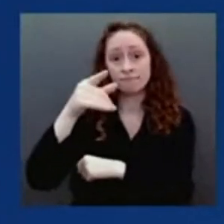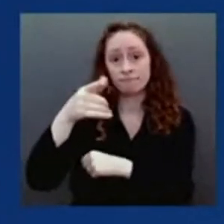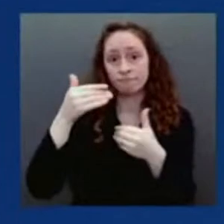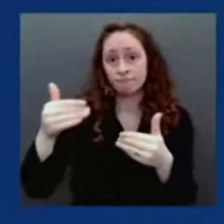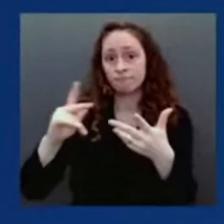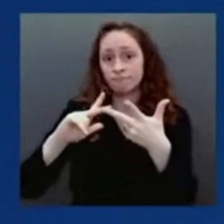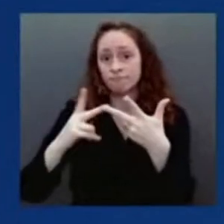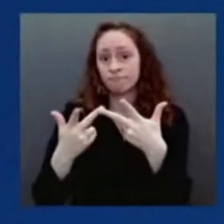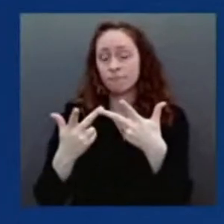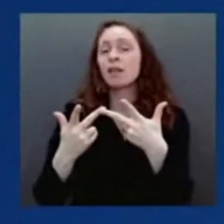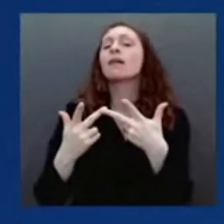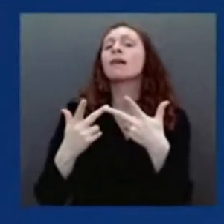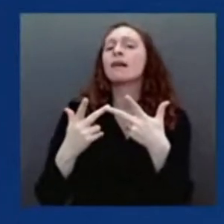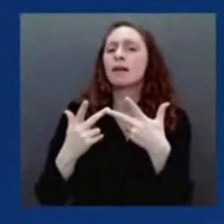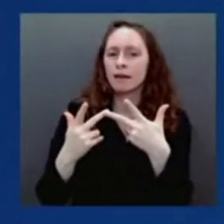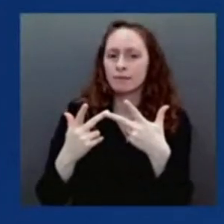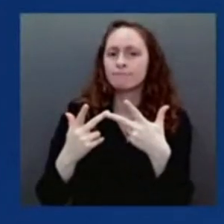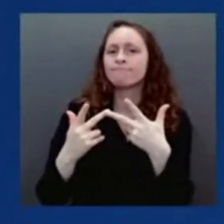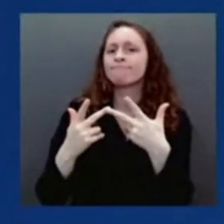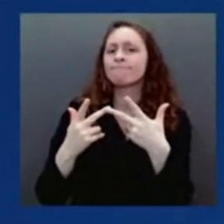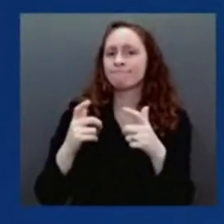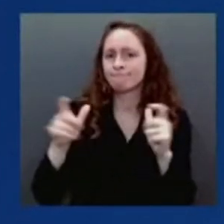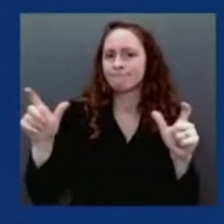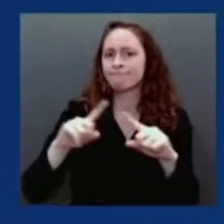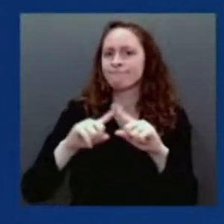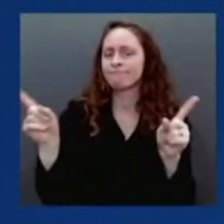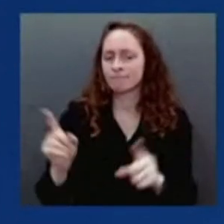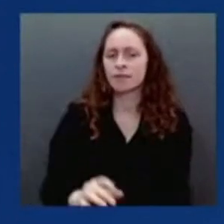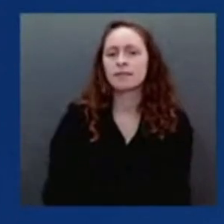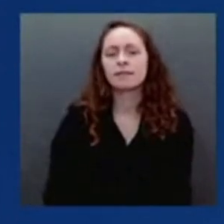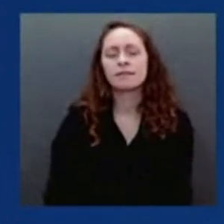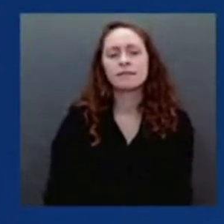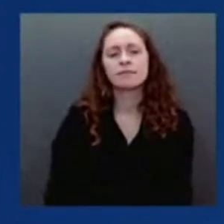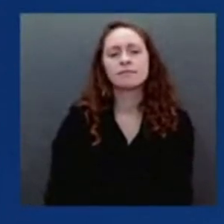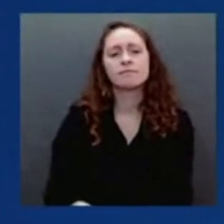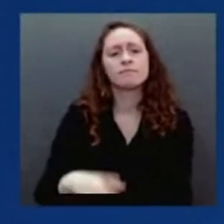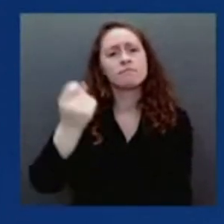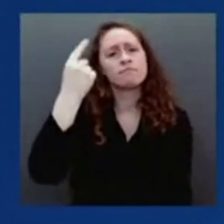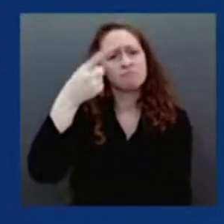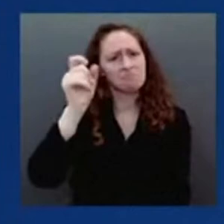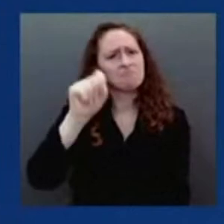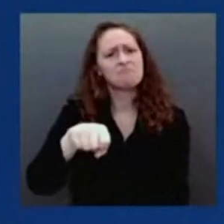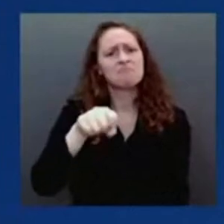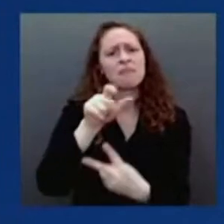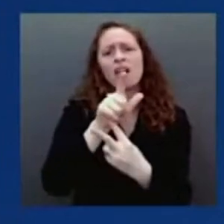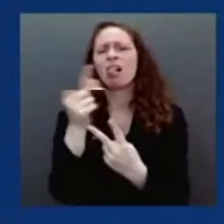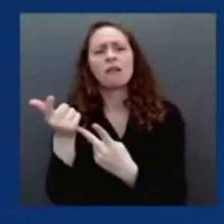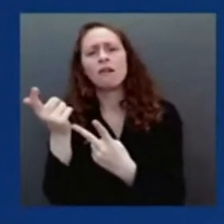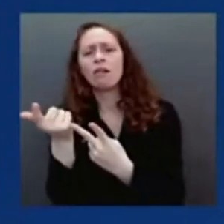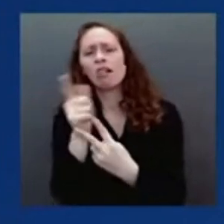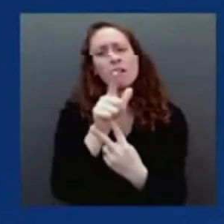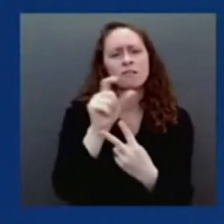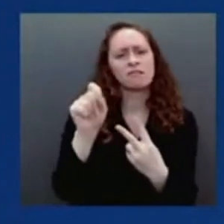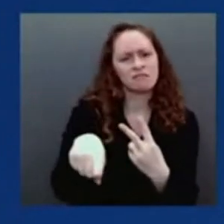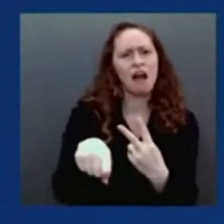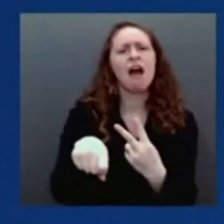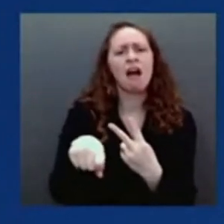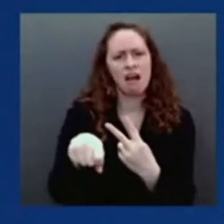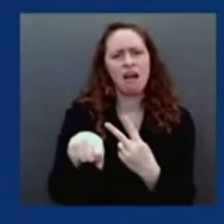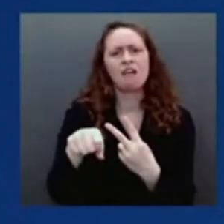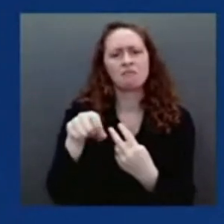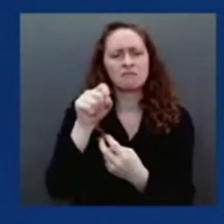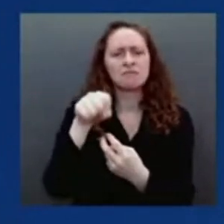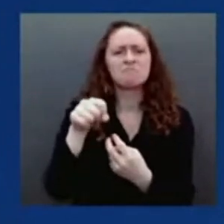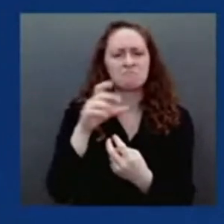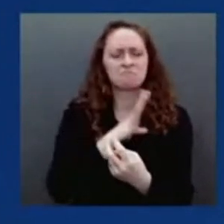the mix and match which have been done, where you can vaccinate with one platform and boost with the other, we have found